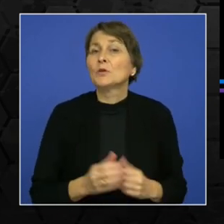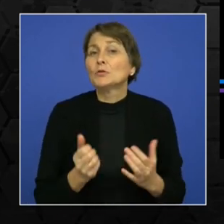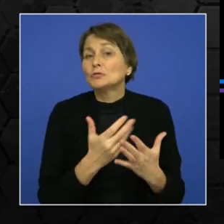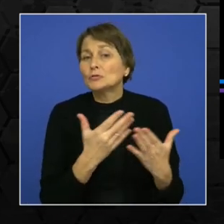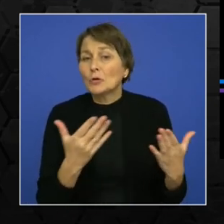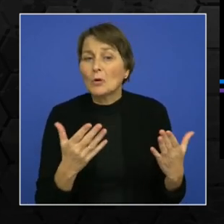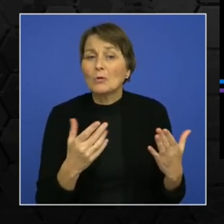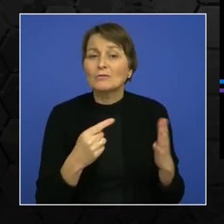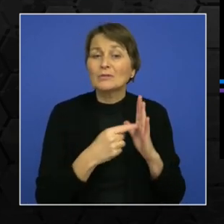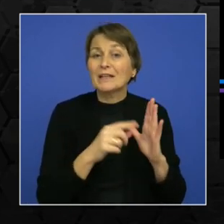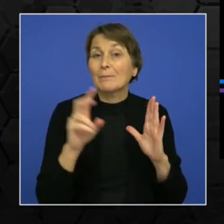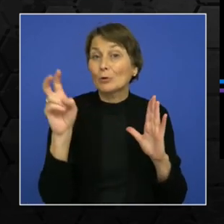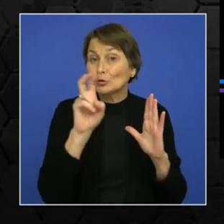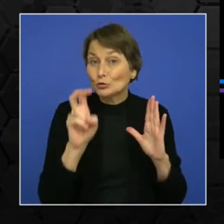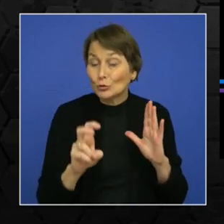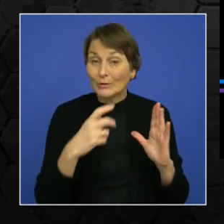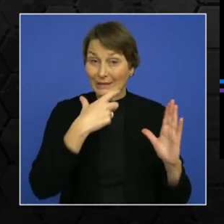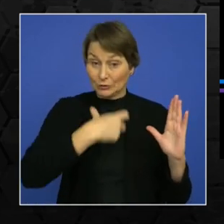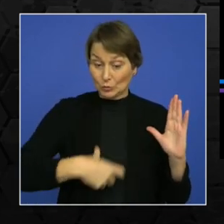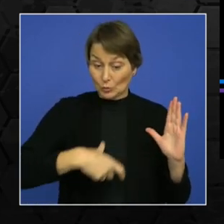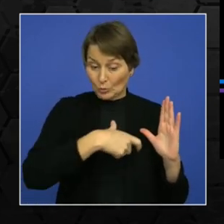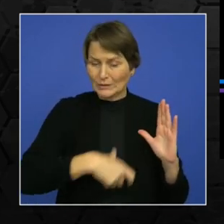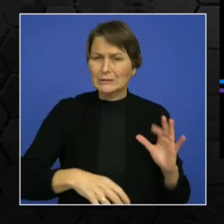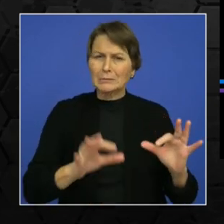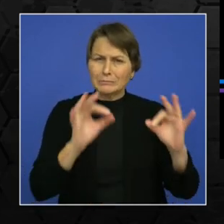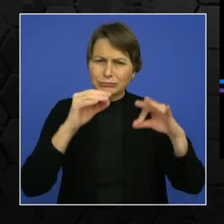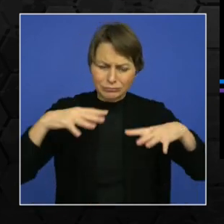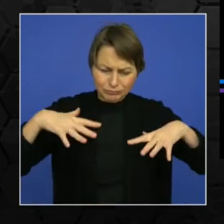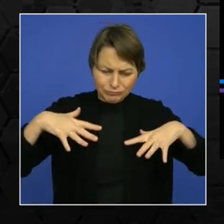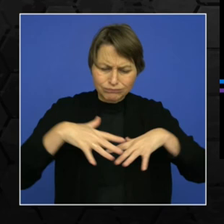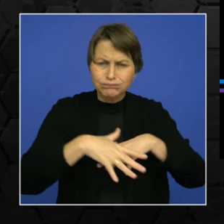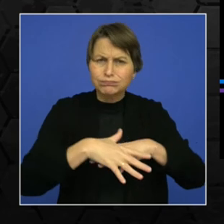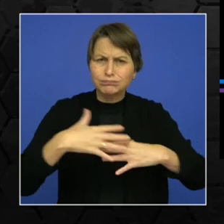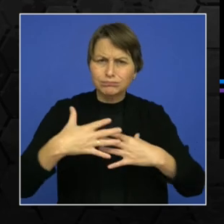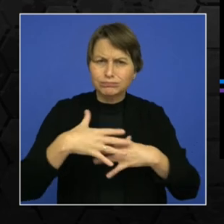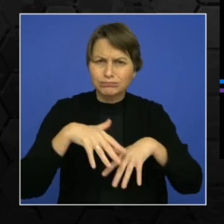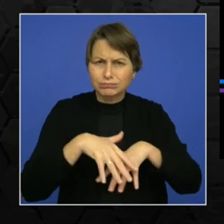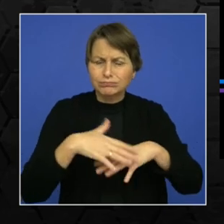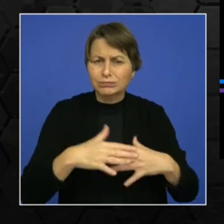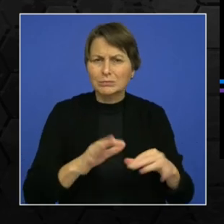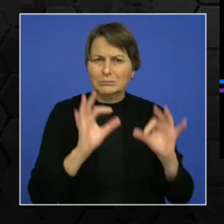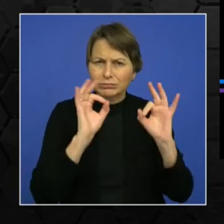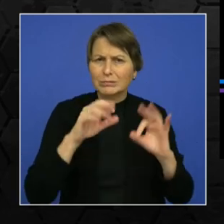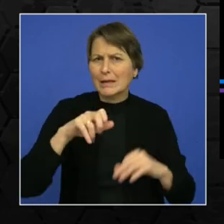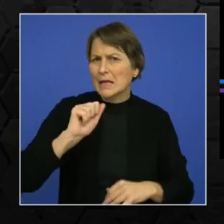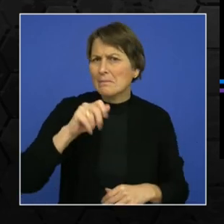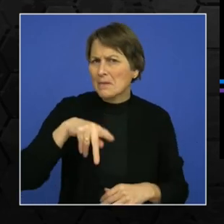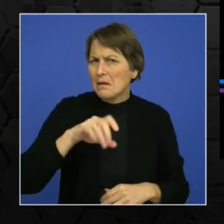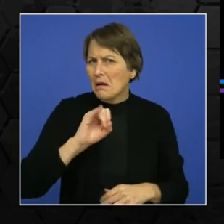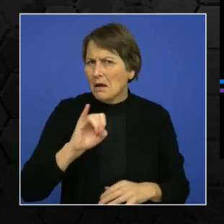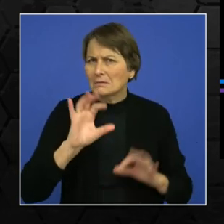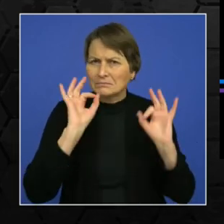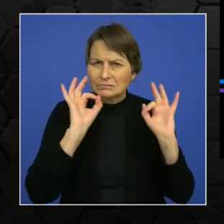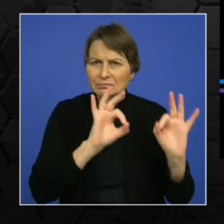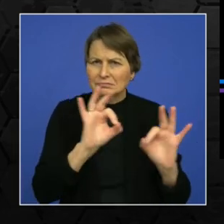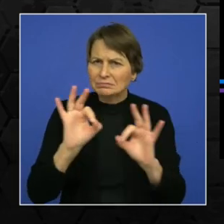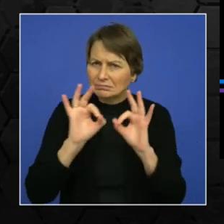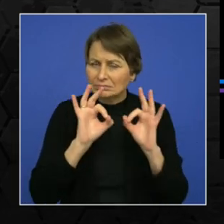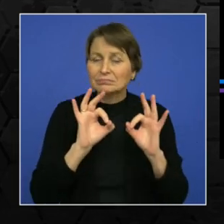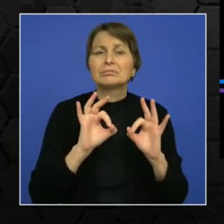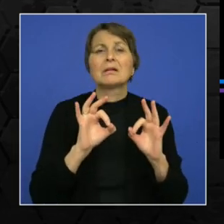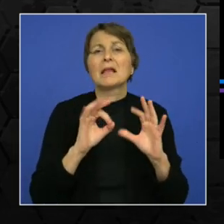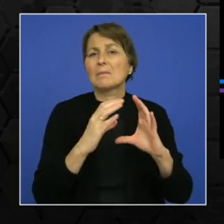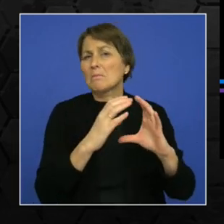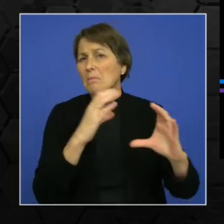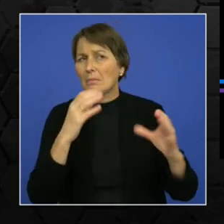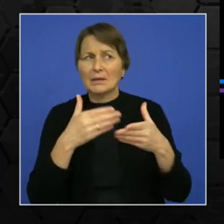very good systems, very good RTPI systems, both on the trains, on the public vehicles, as